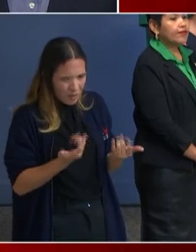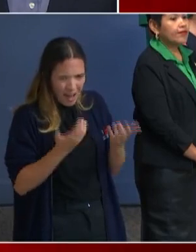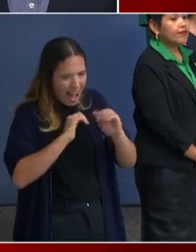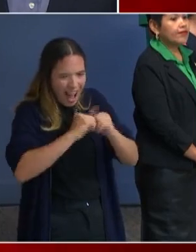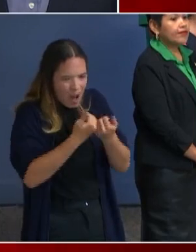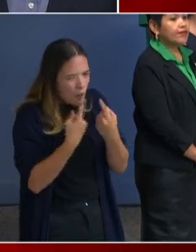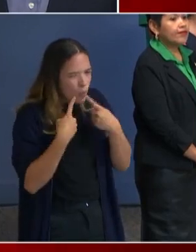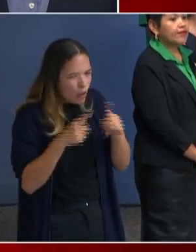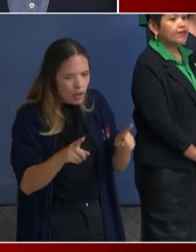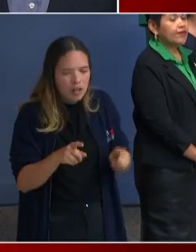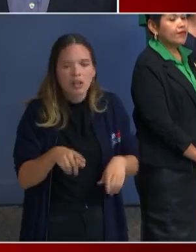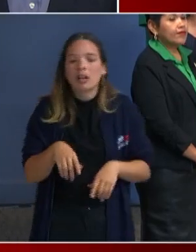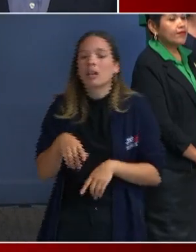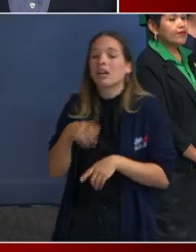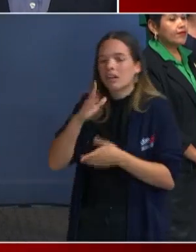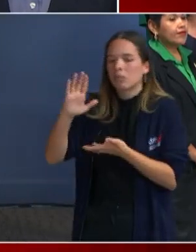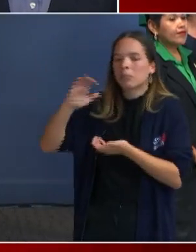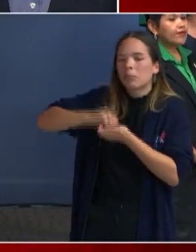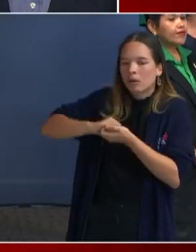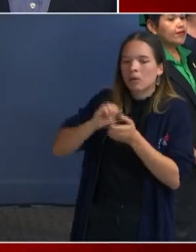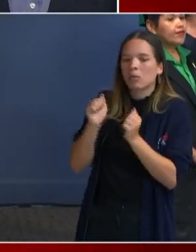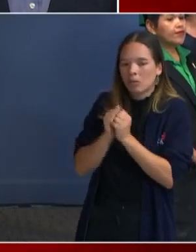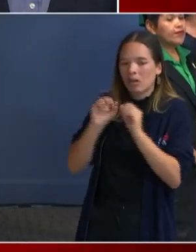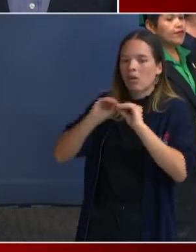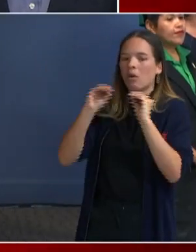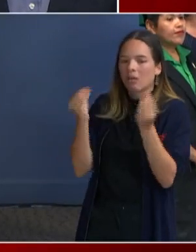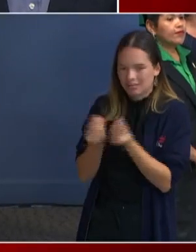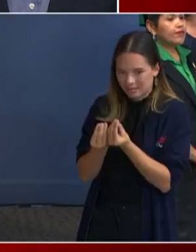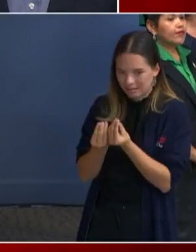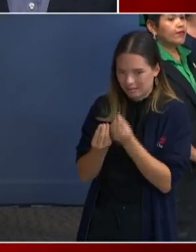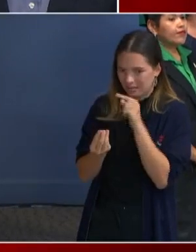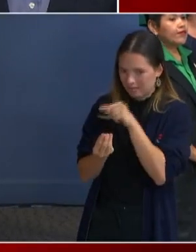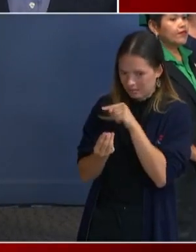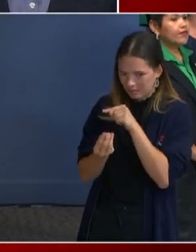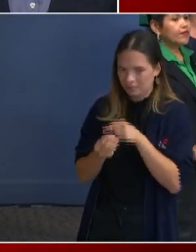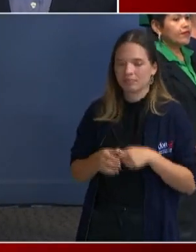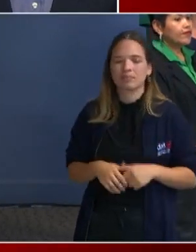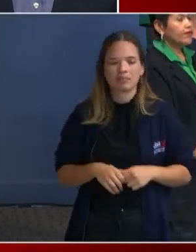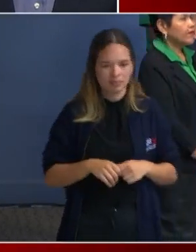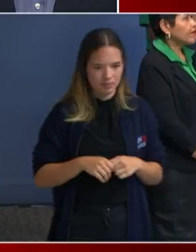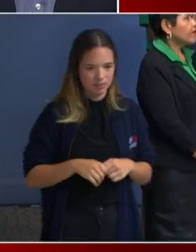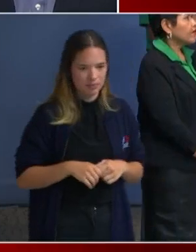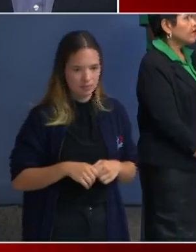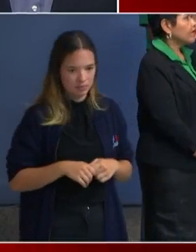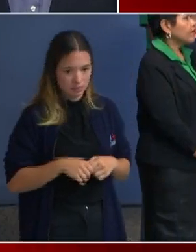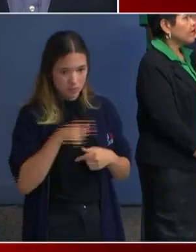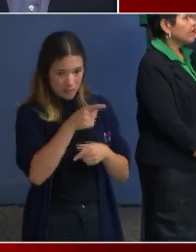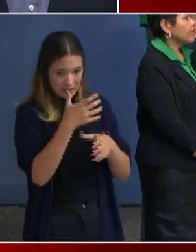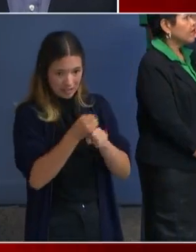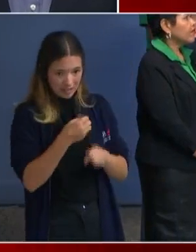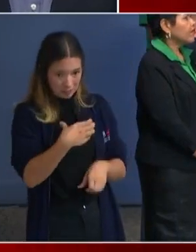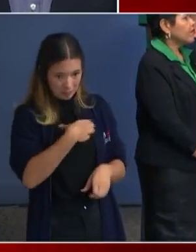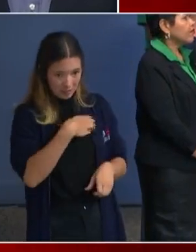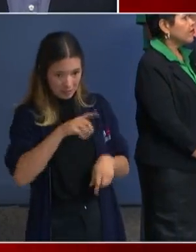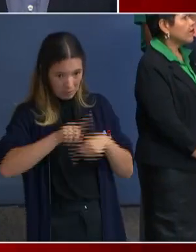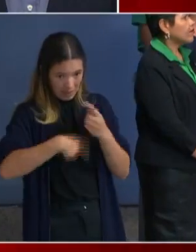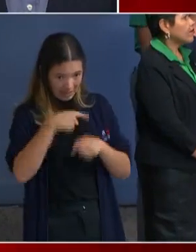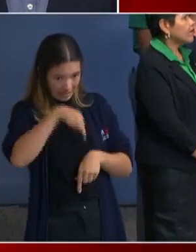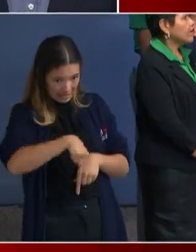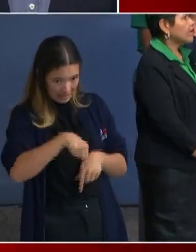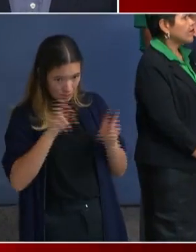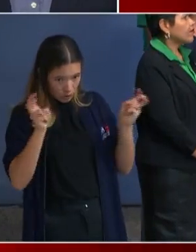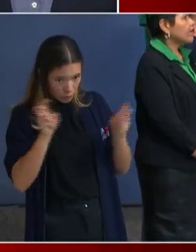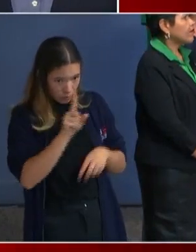Okay. So, and the other part here, what's the reaction of DC residents to this? I mean, are you getting complaints or, or what's, what's, what's happening?